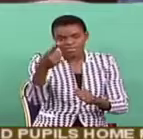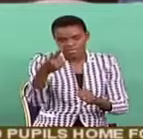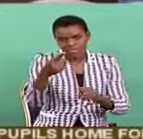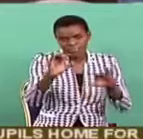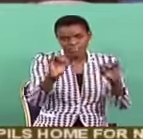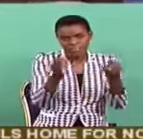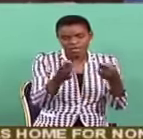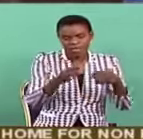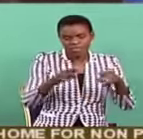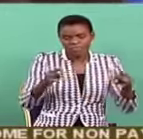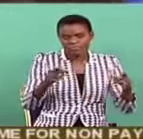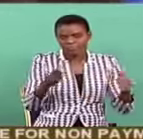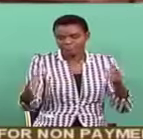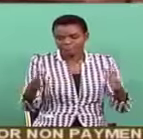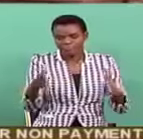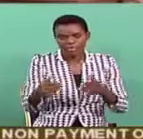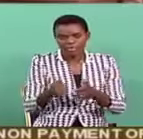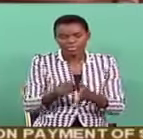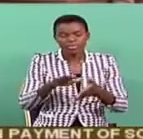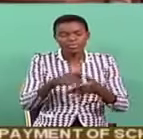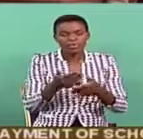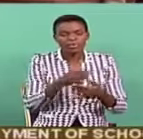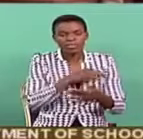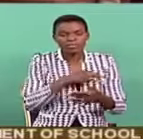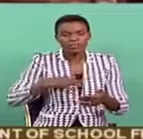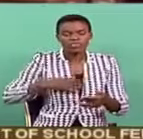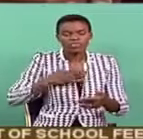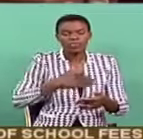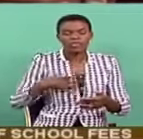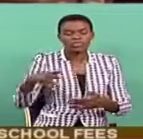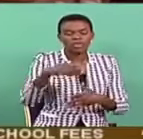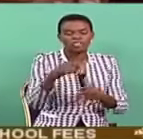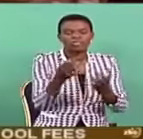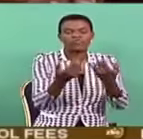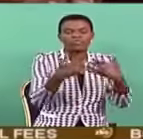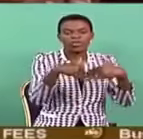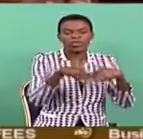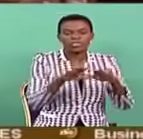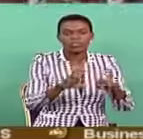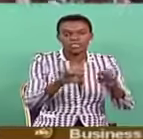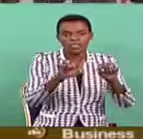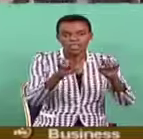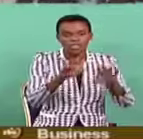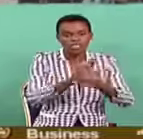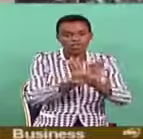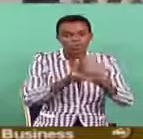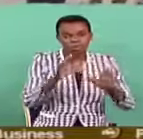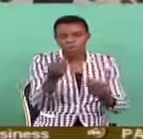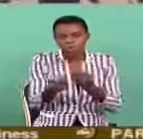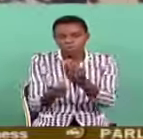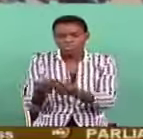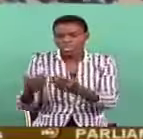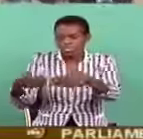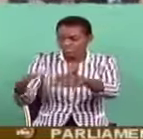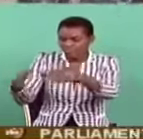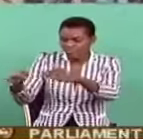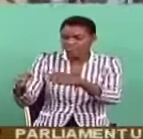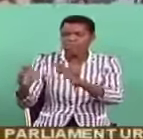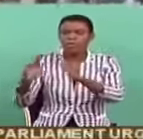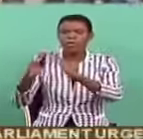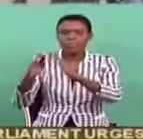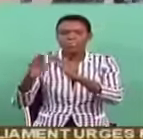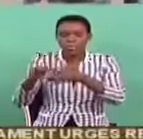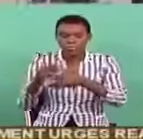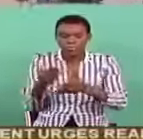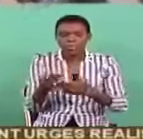continue working towards achieving inclusive education, no learner must be returned home due to non-payment of fees, but parents must agree